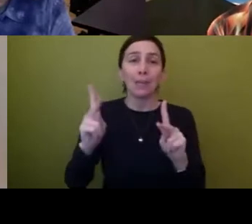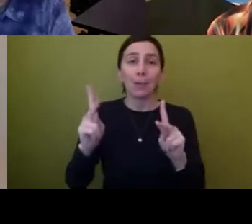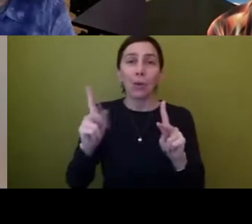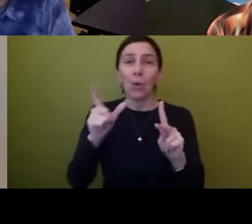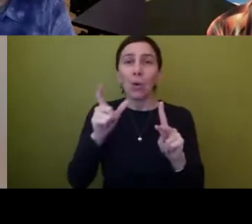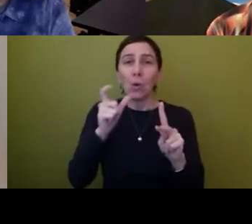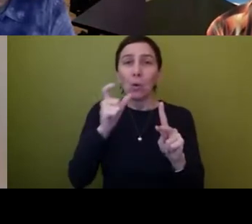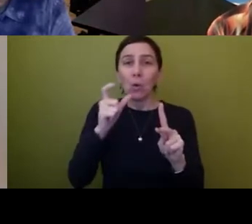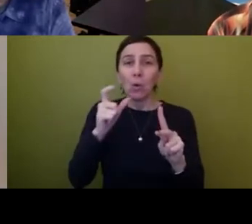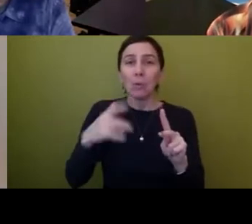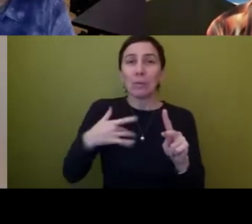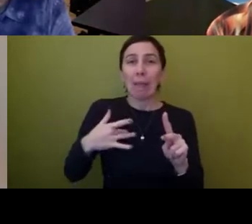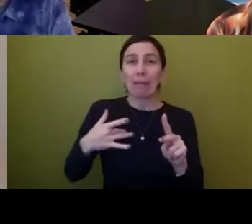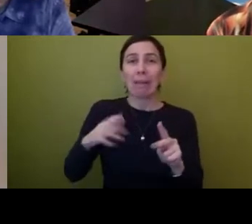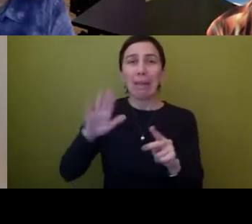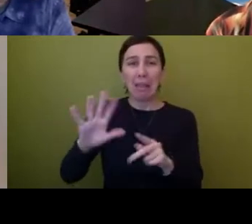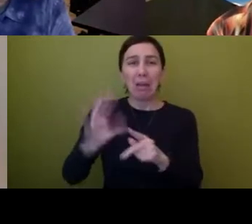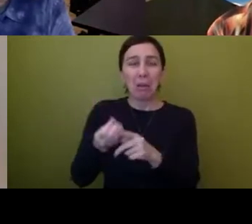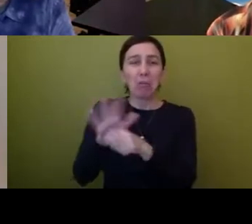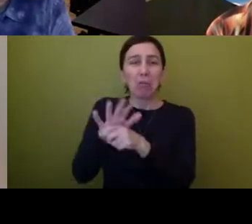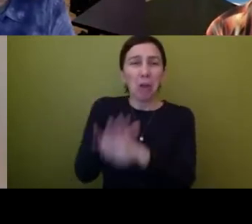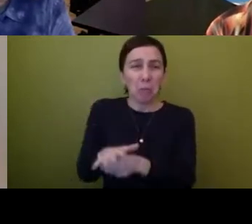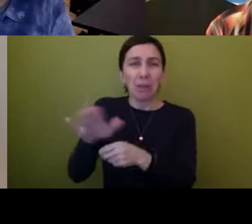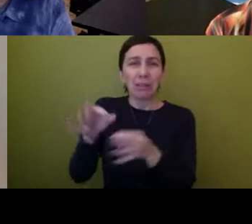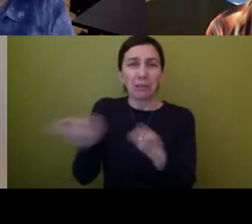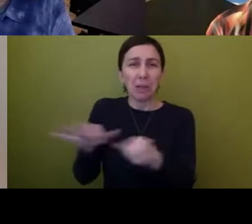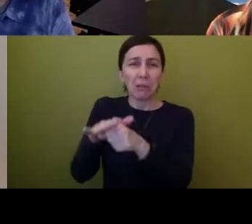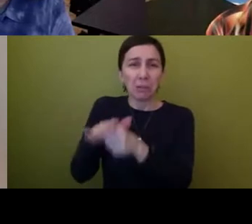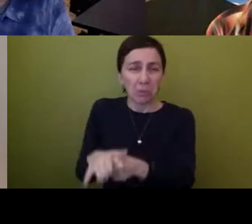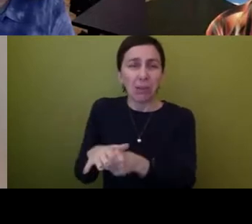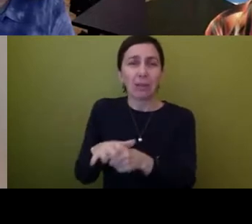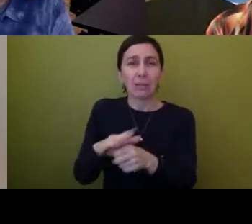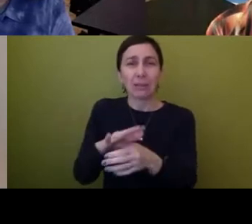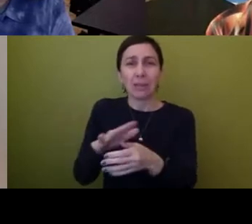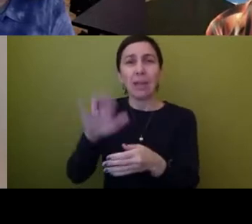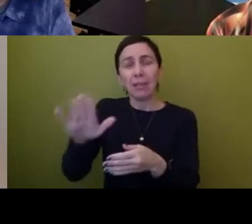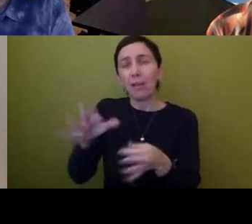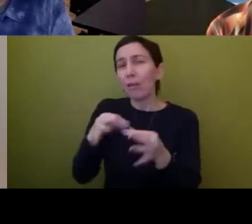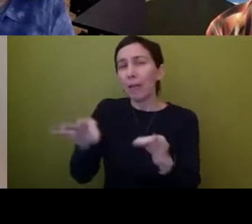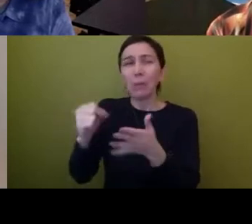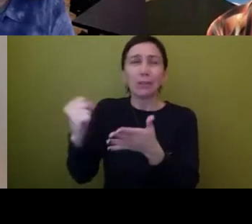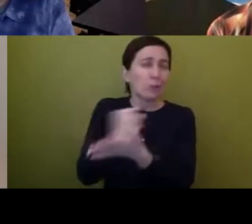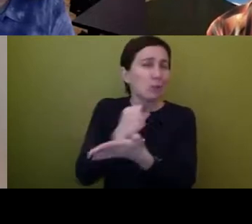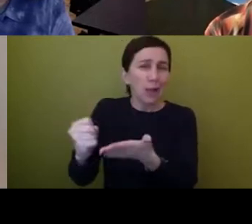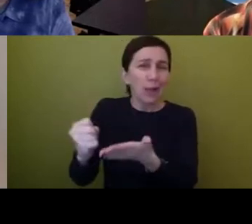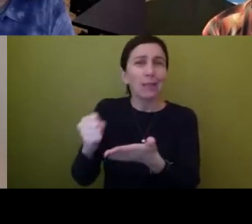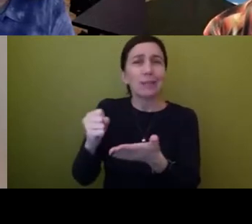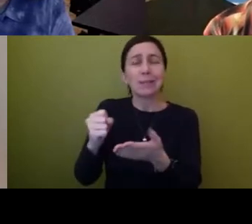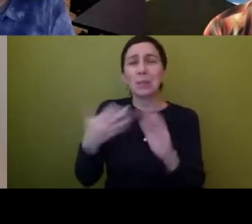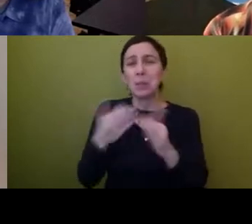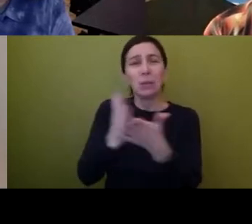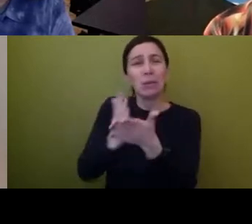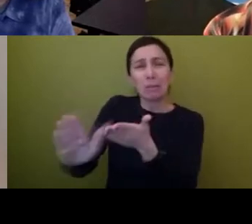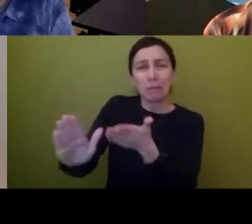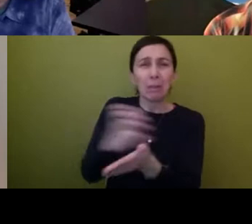had their cultural practices, their languages, um, erased, marginalized, taken away.